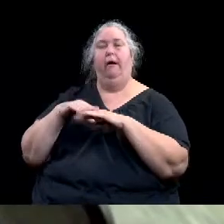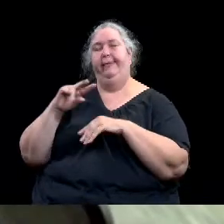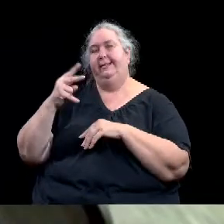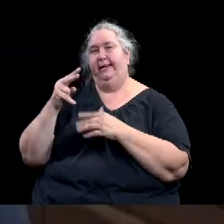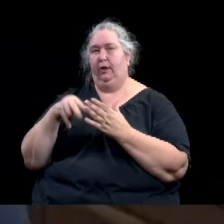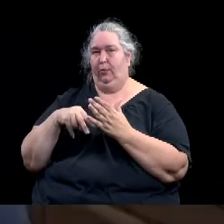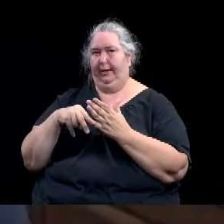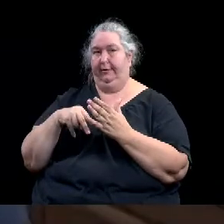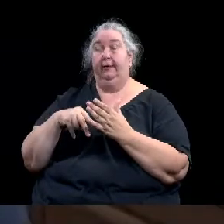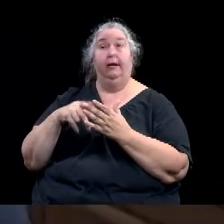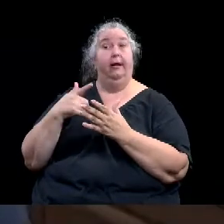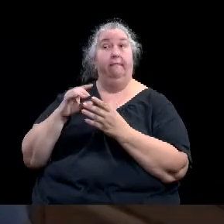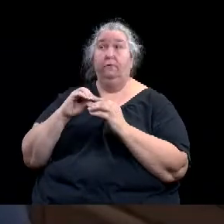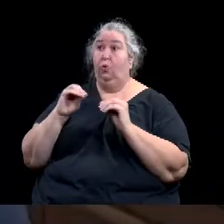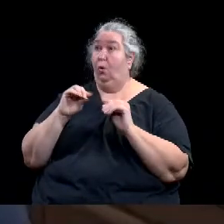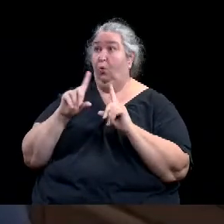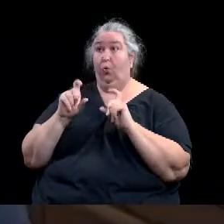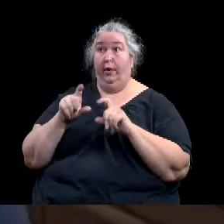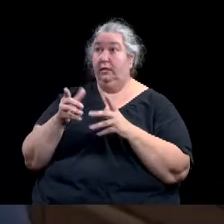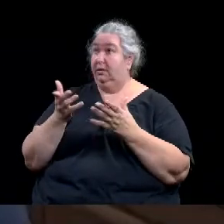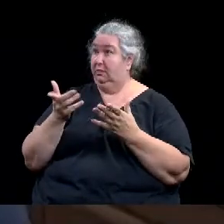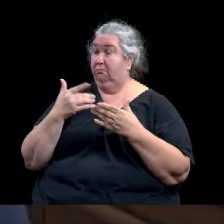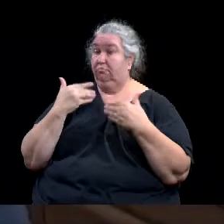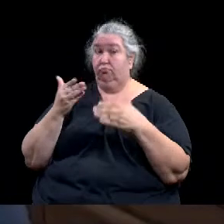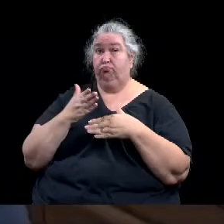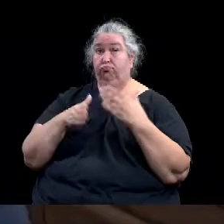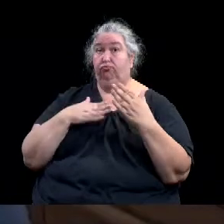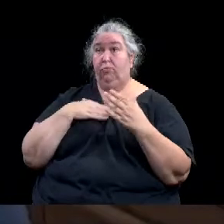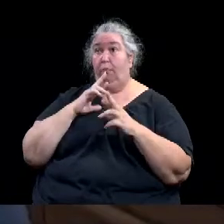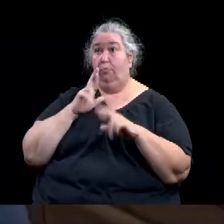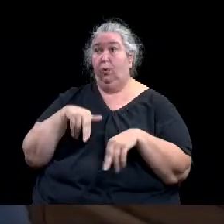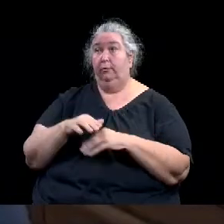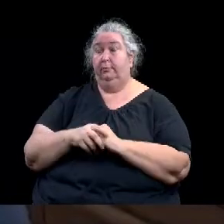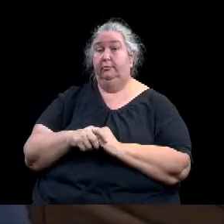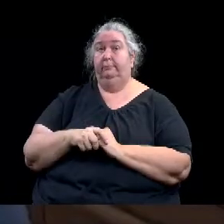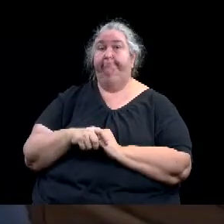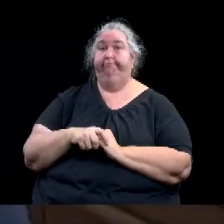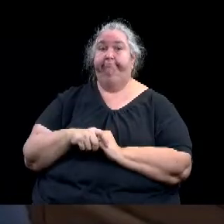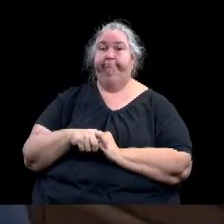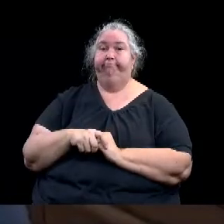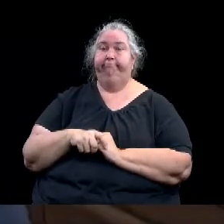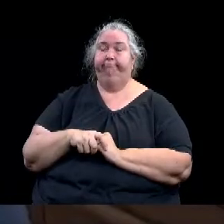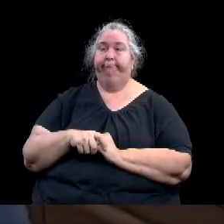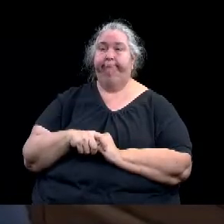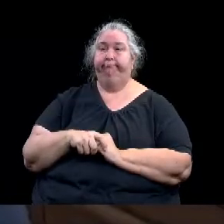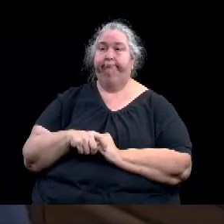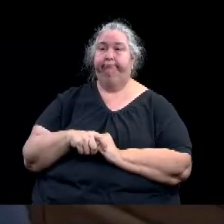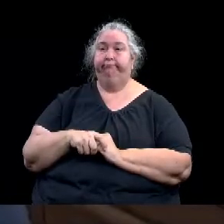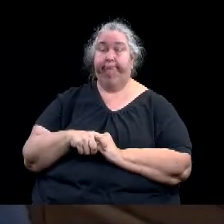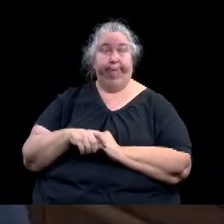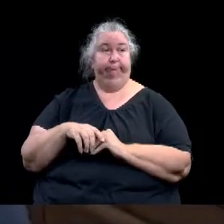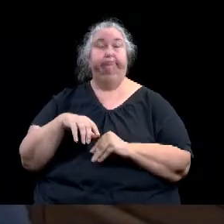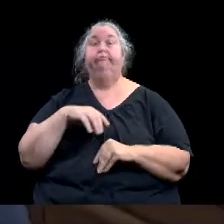Thank you, Bradley. Um, are there any items that the council would like to remove from the consent agenda?